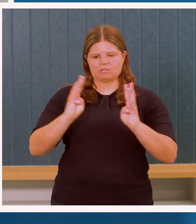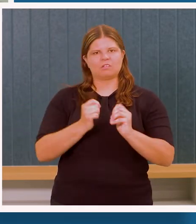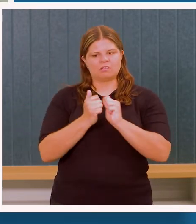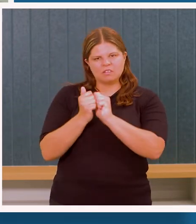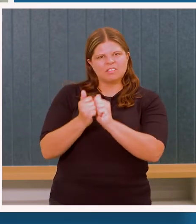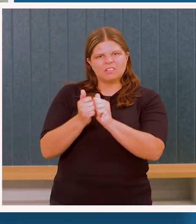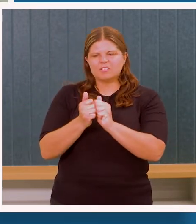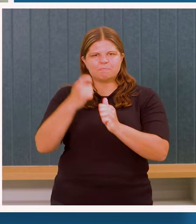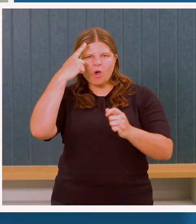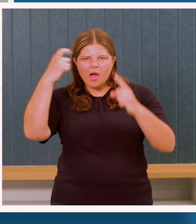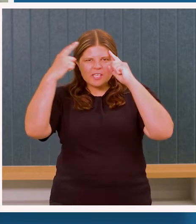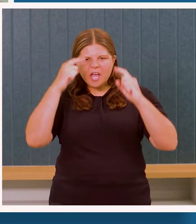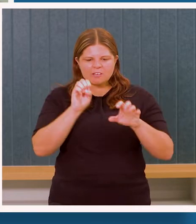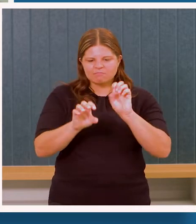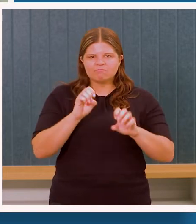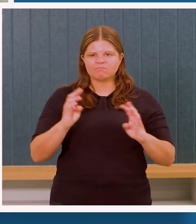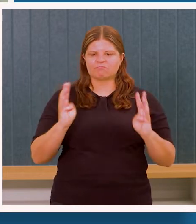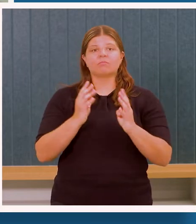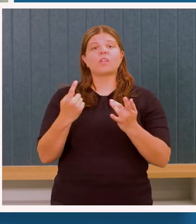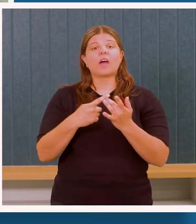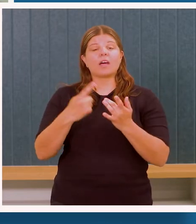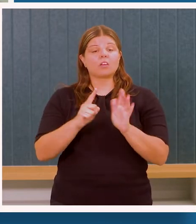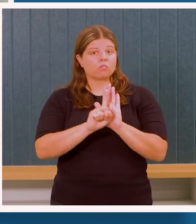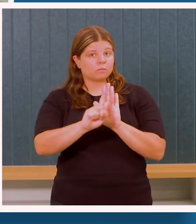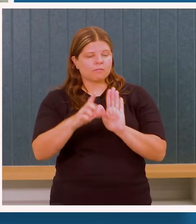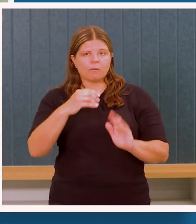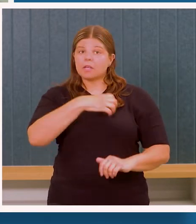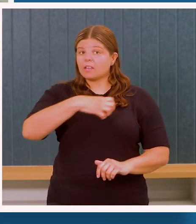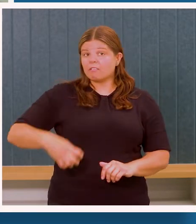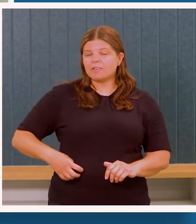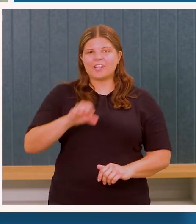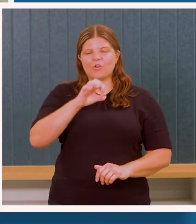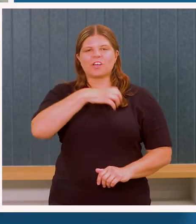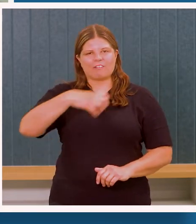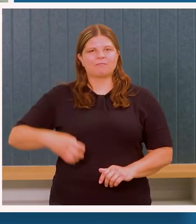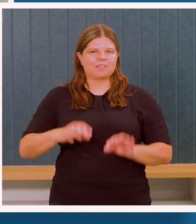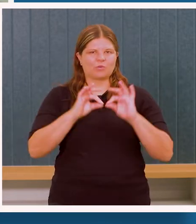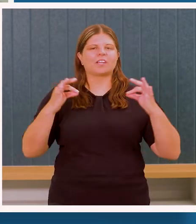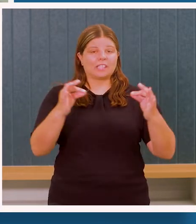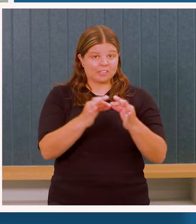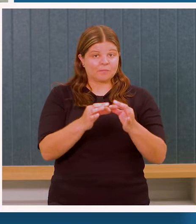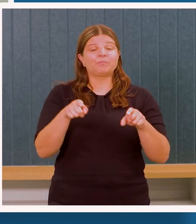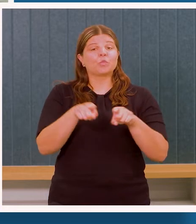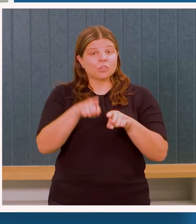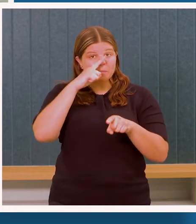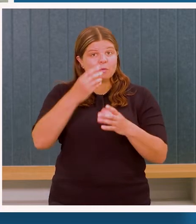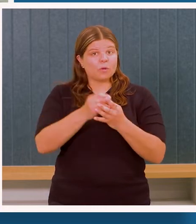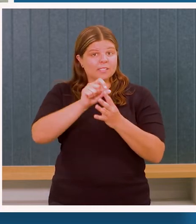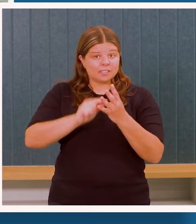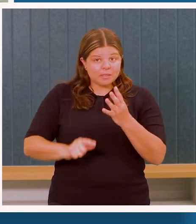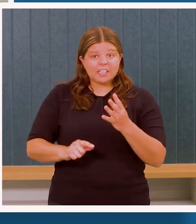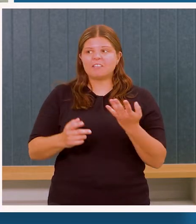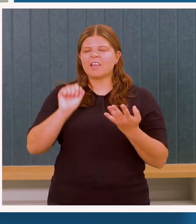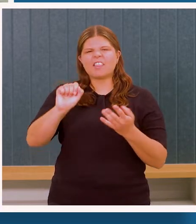along with other representatives from government and non-government organisations, as well as people with disability, their